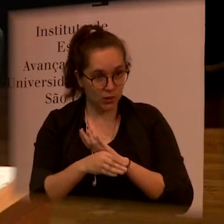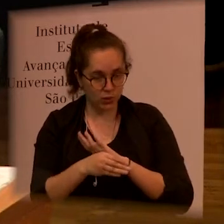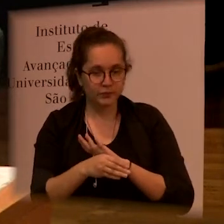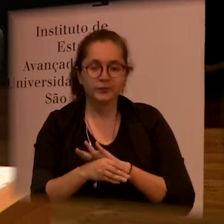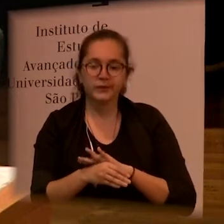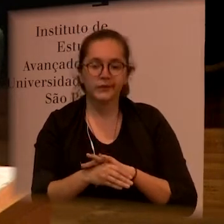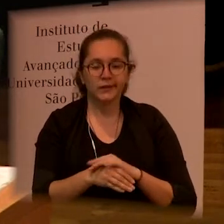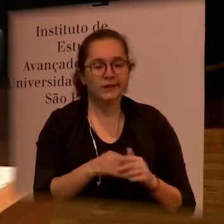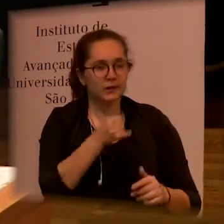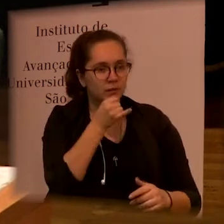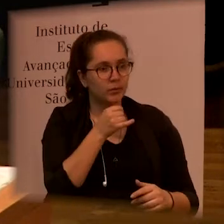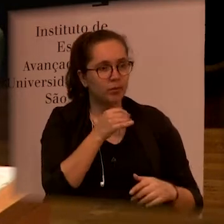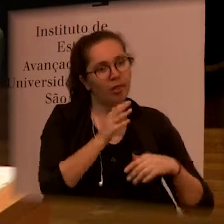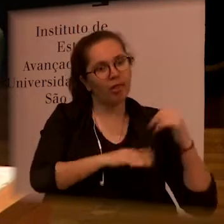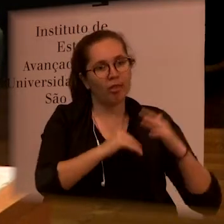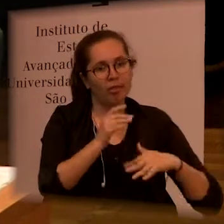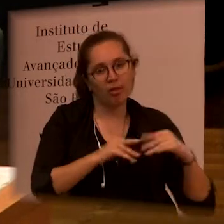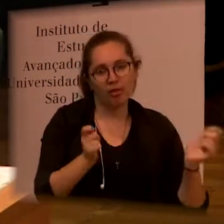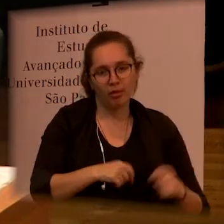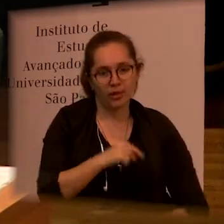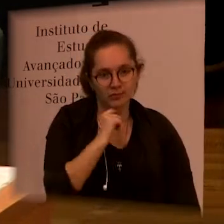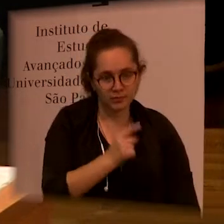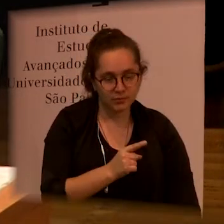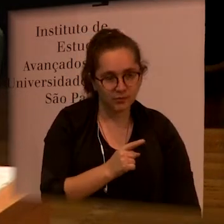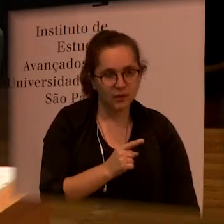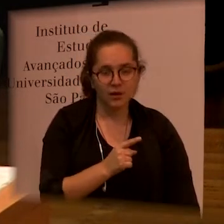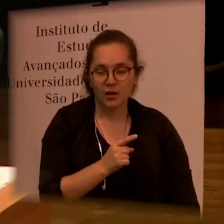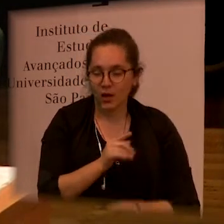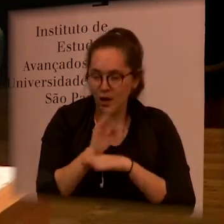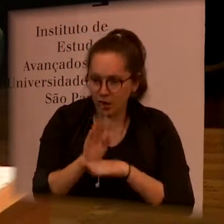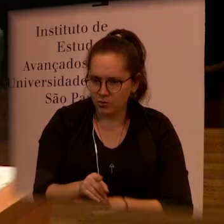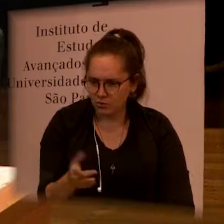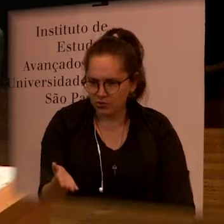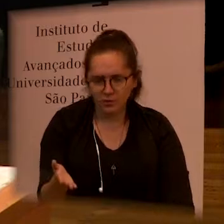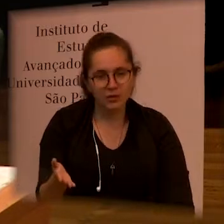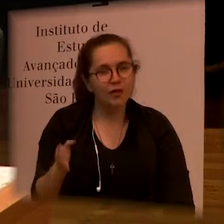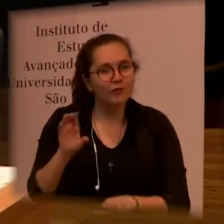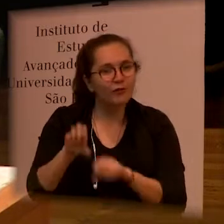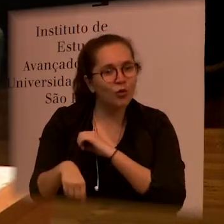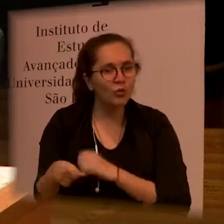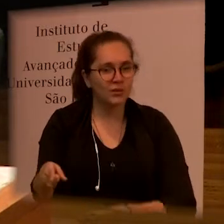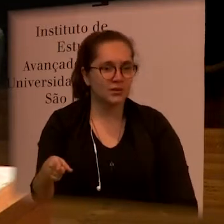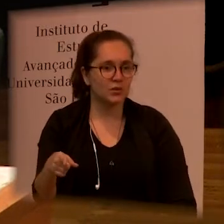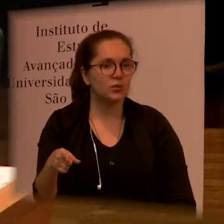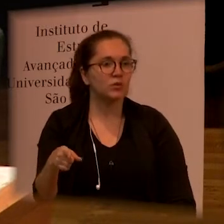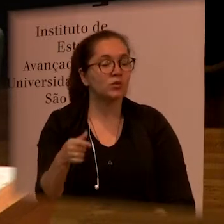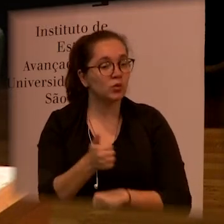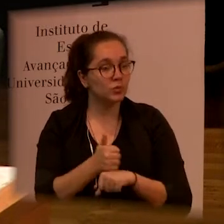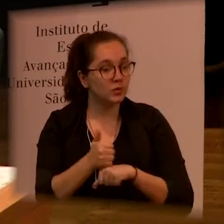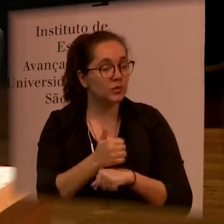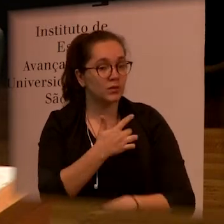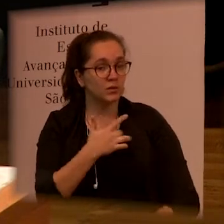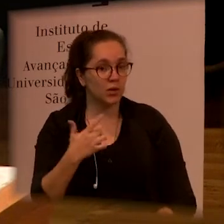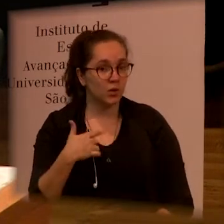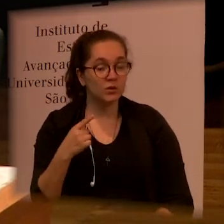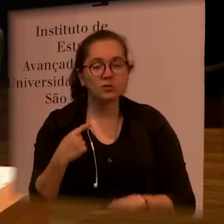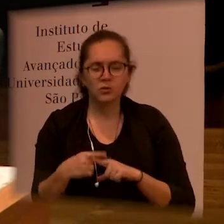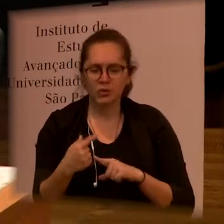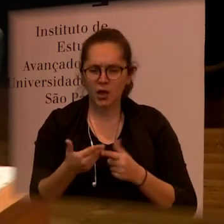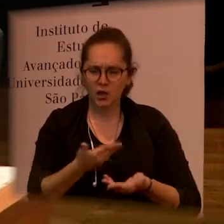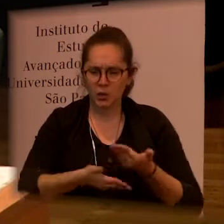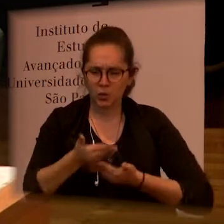incapacity can serve to us to be to the new professional to a doctor